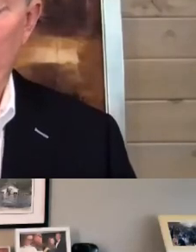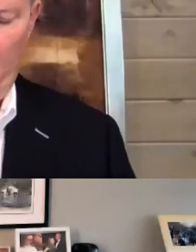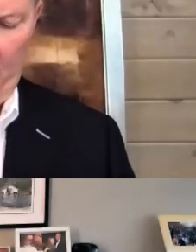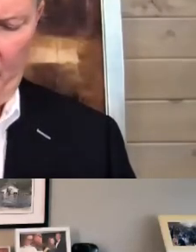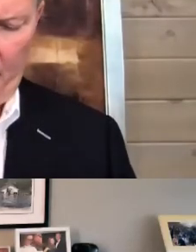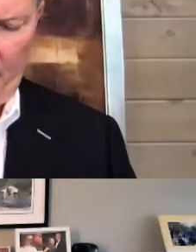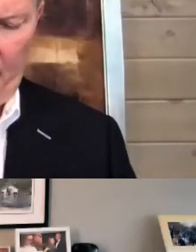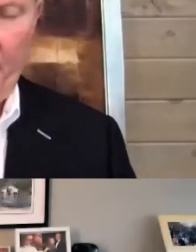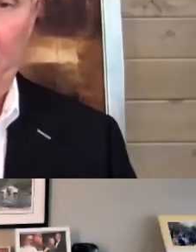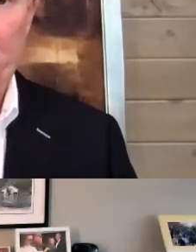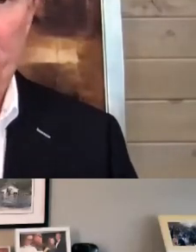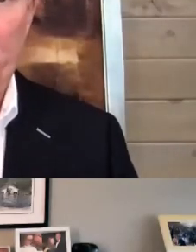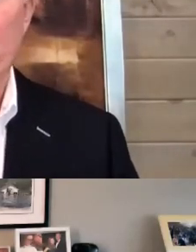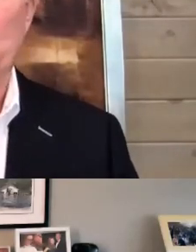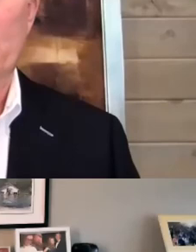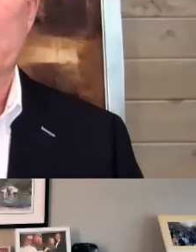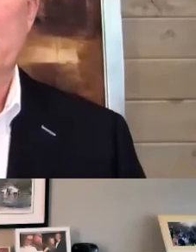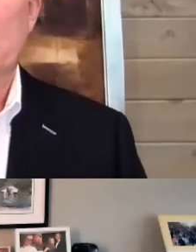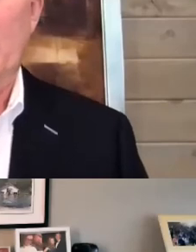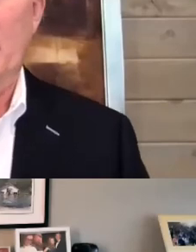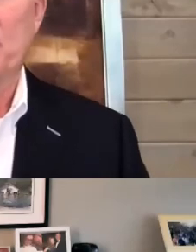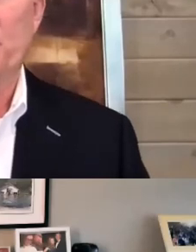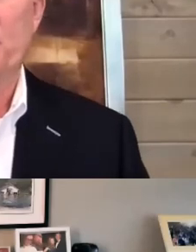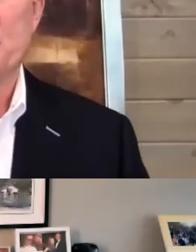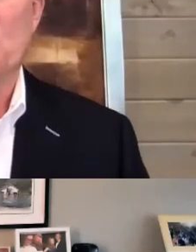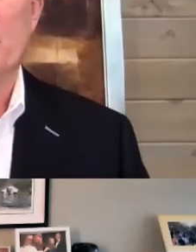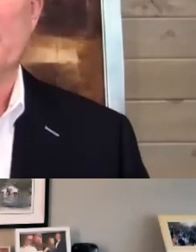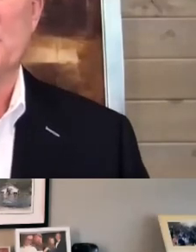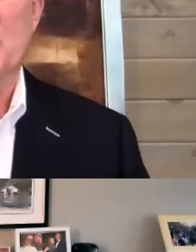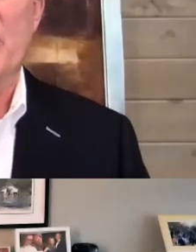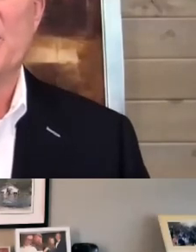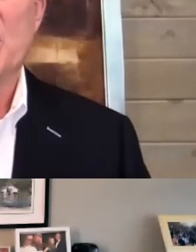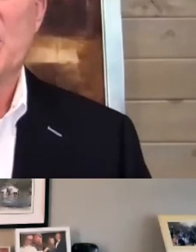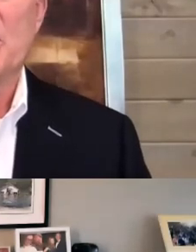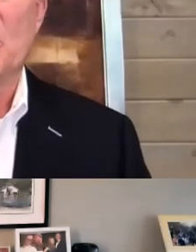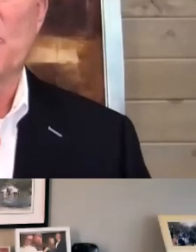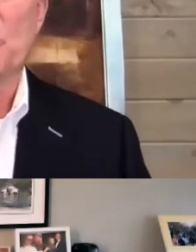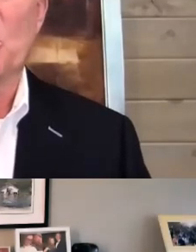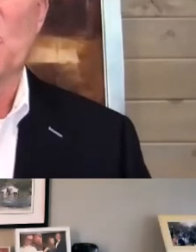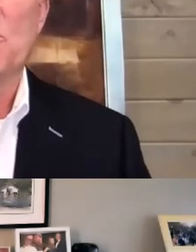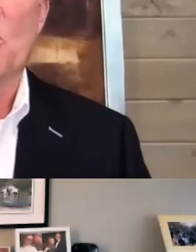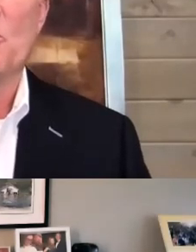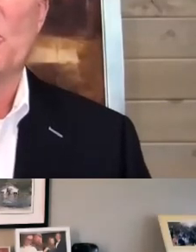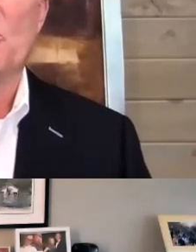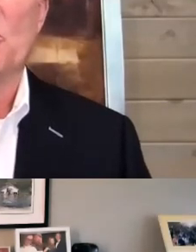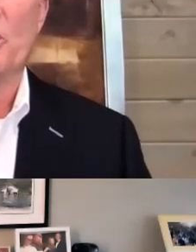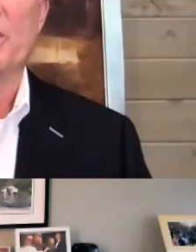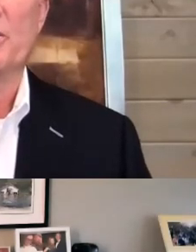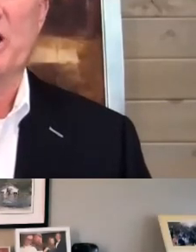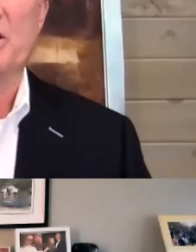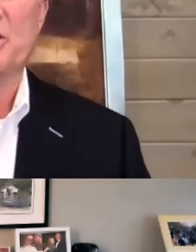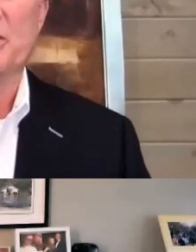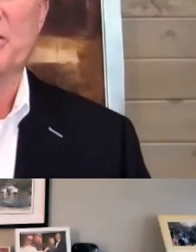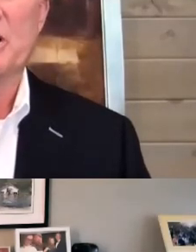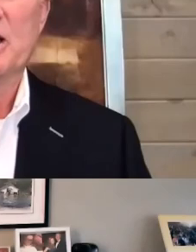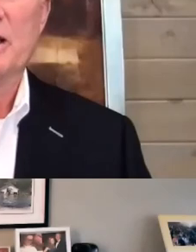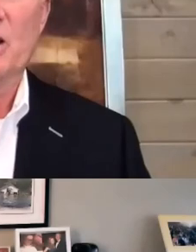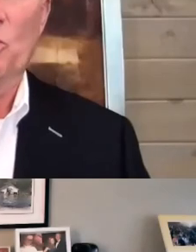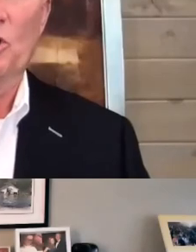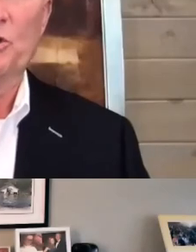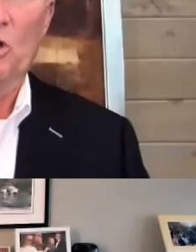reminded me about, and that is for everyone – I put this on one of the slides – there are pro bono organizations